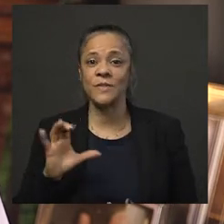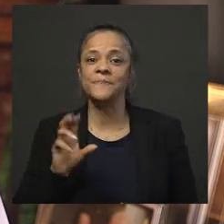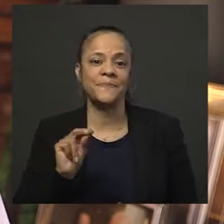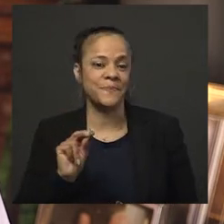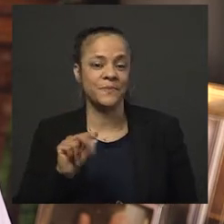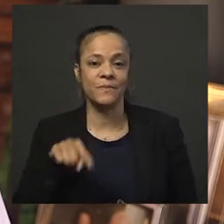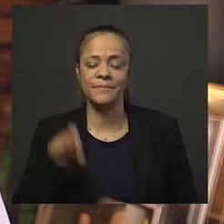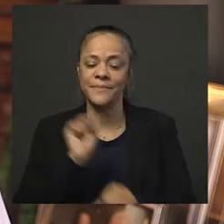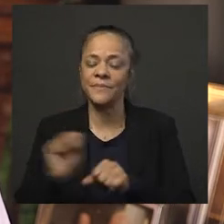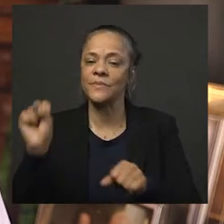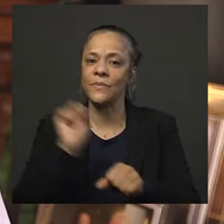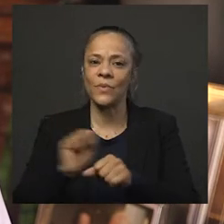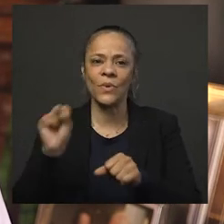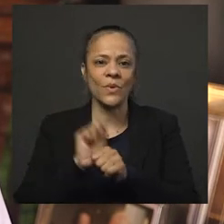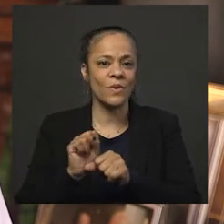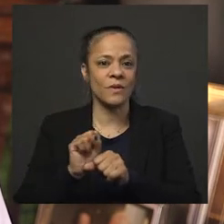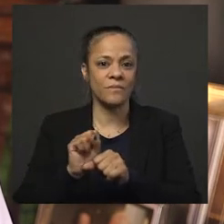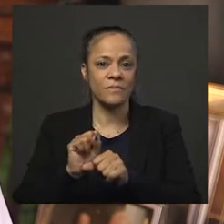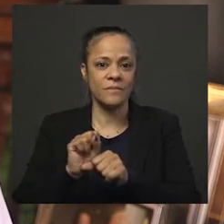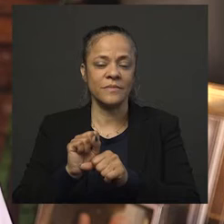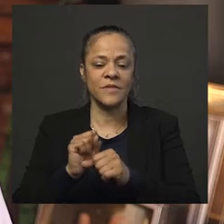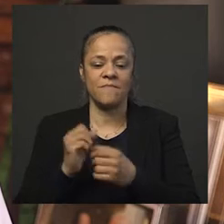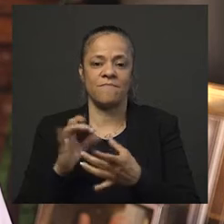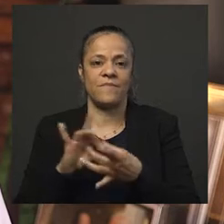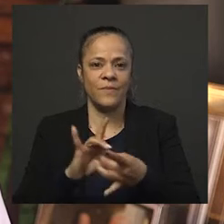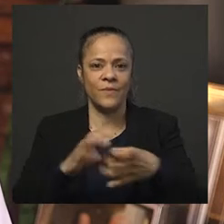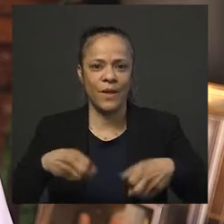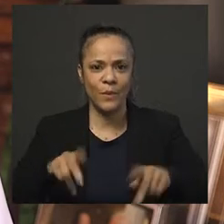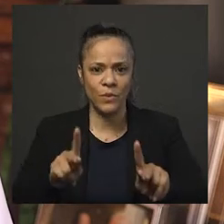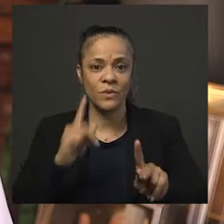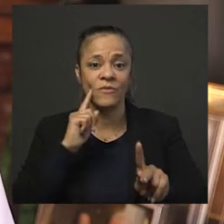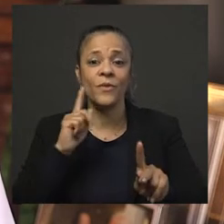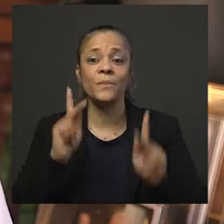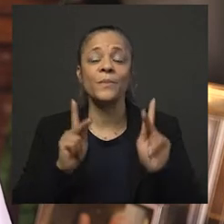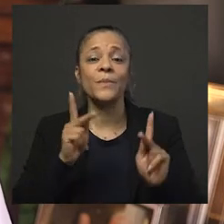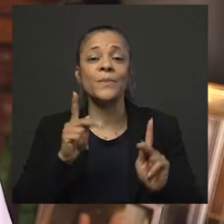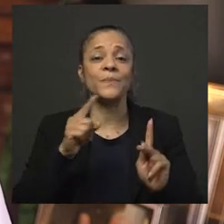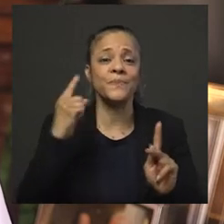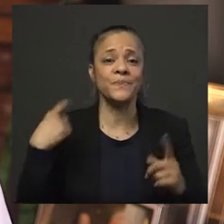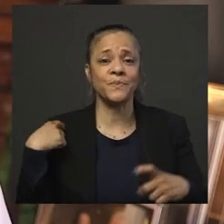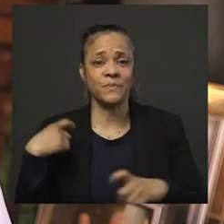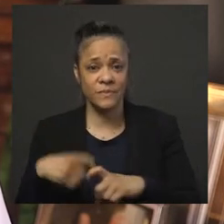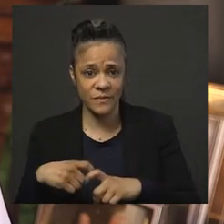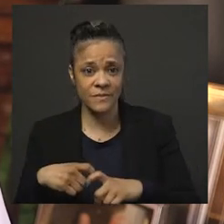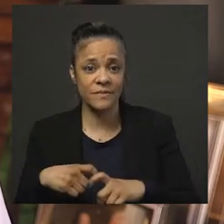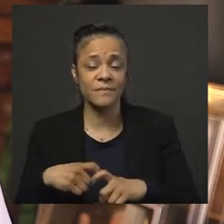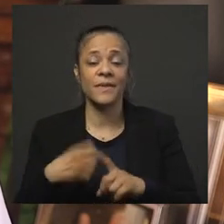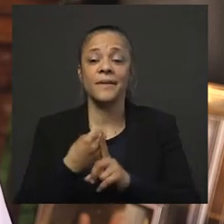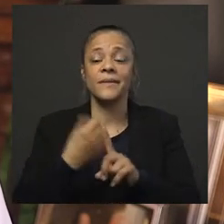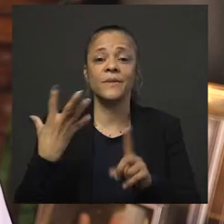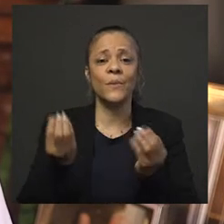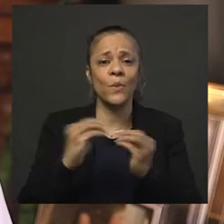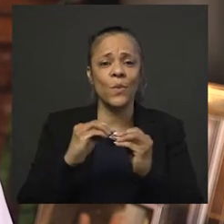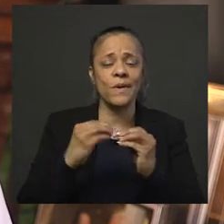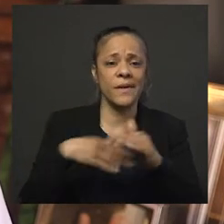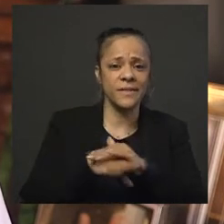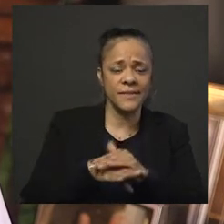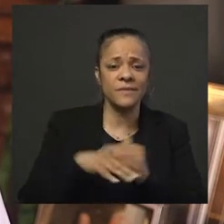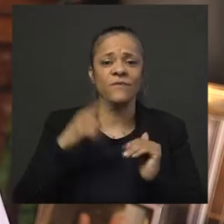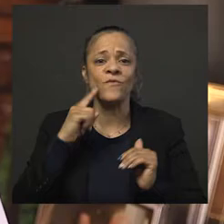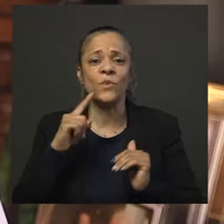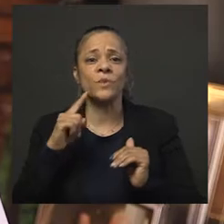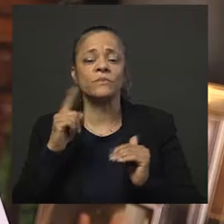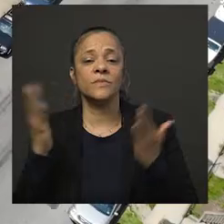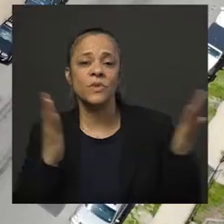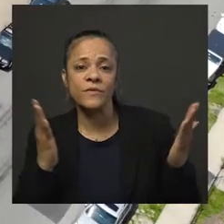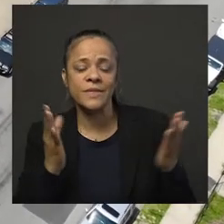disproportionately affect urban areas and minority populations most by expanding access to critical services and resources for all of our diverse